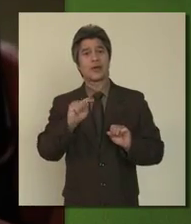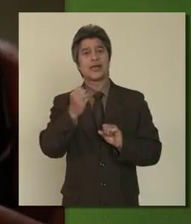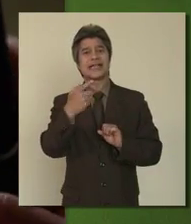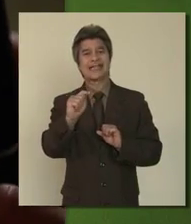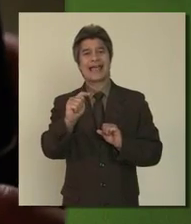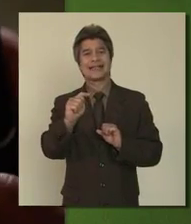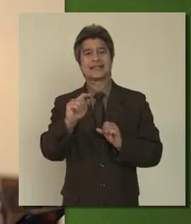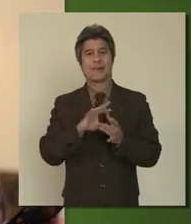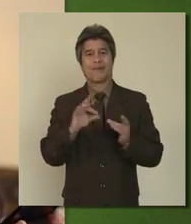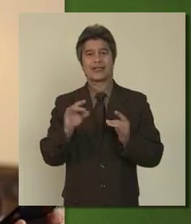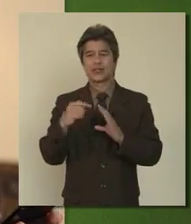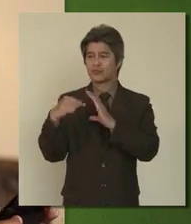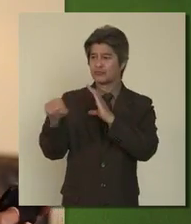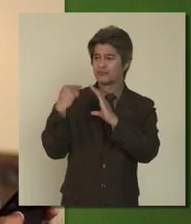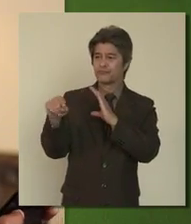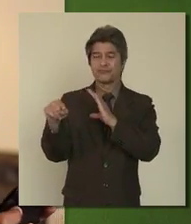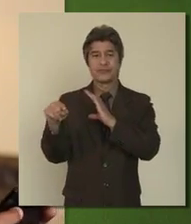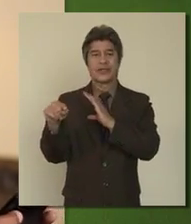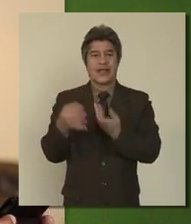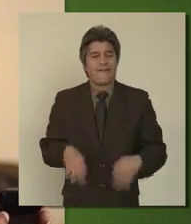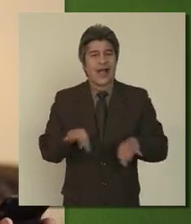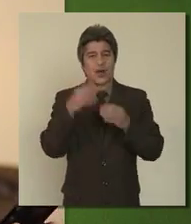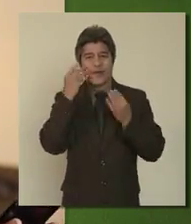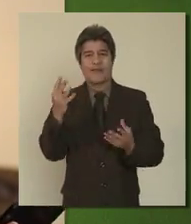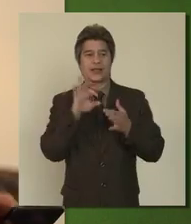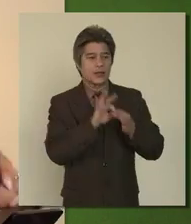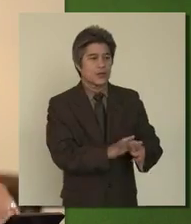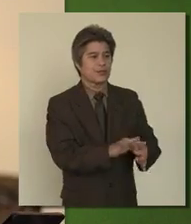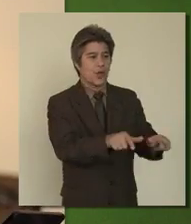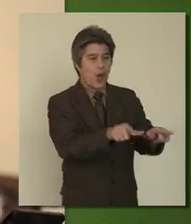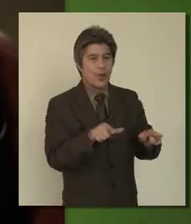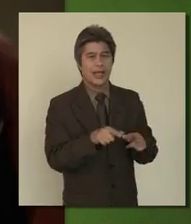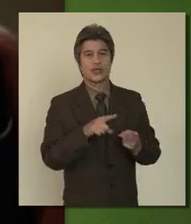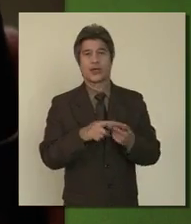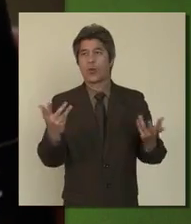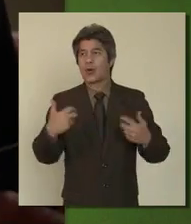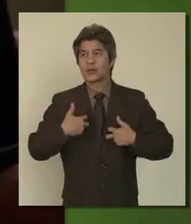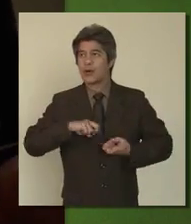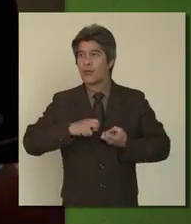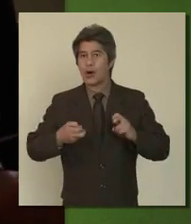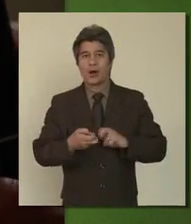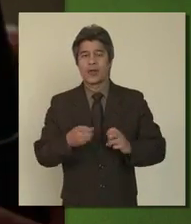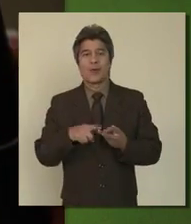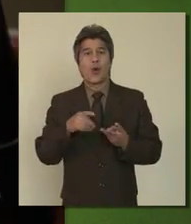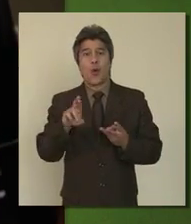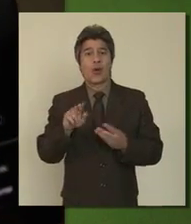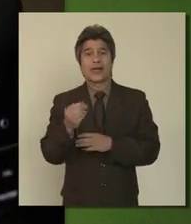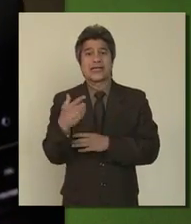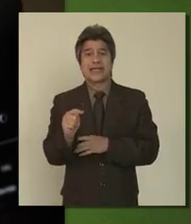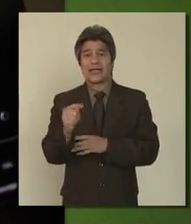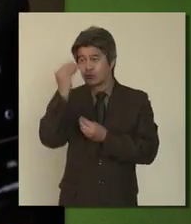pieces of information in terms of location, nature of a problem, or just to text to say, all is well.